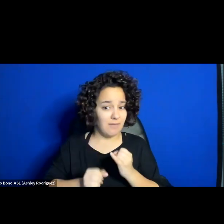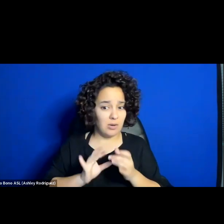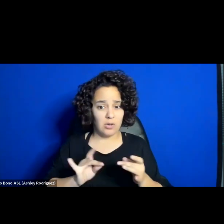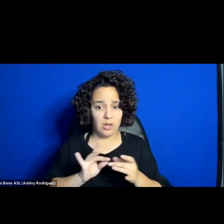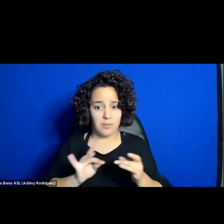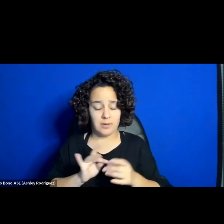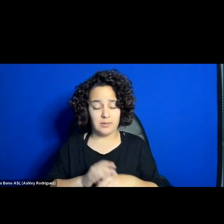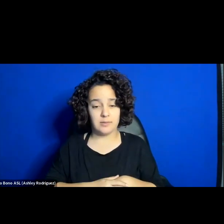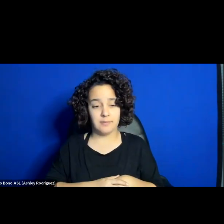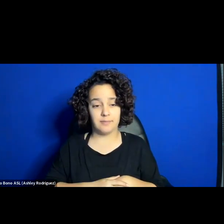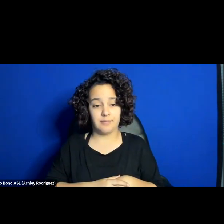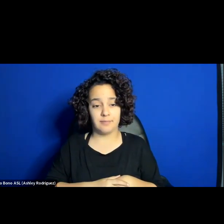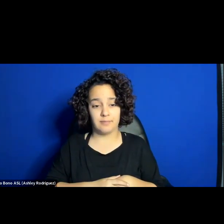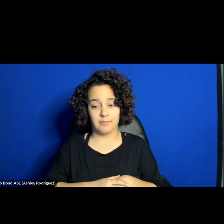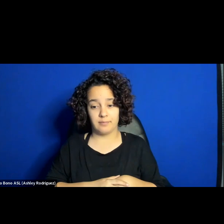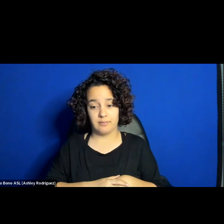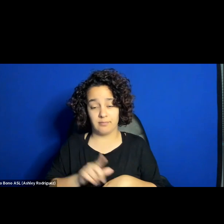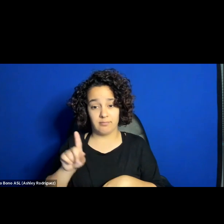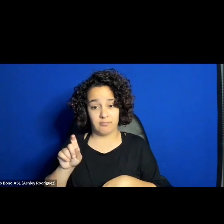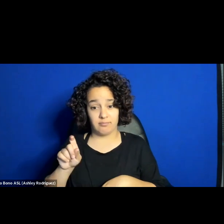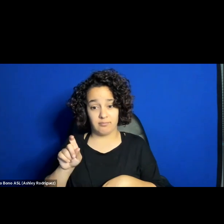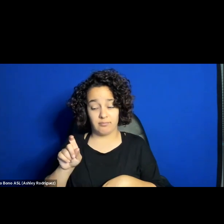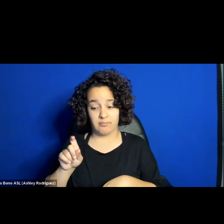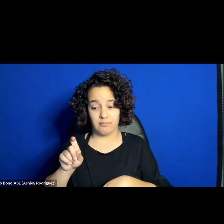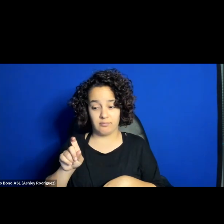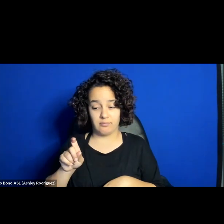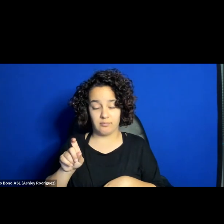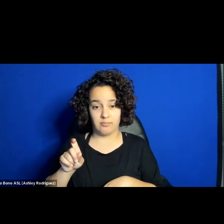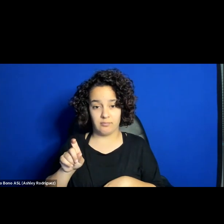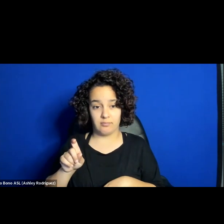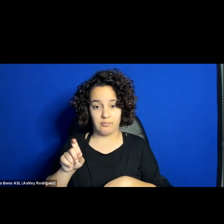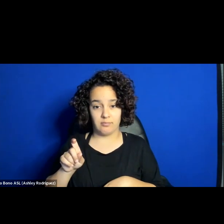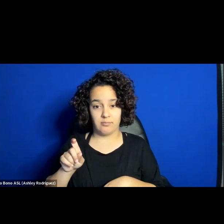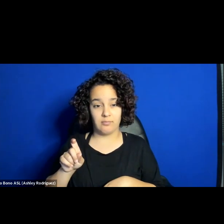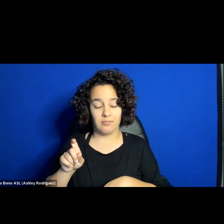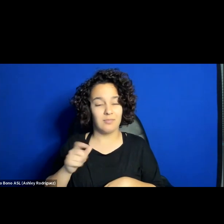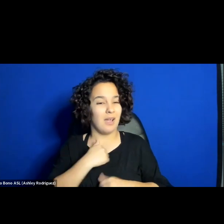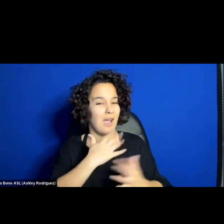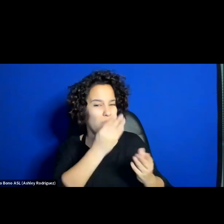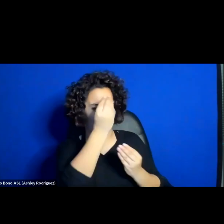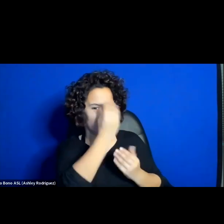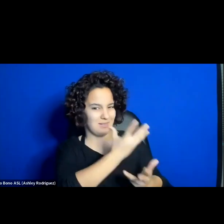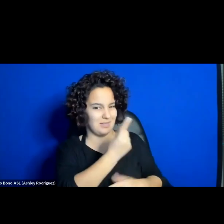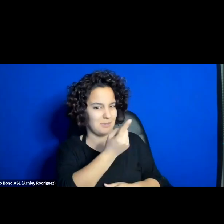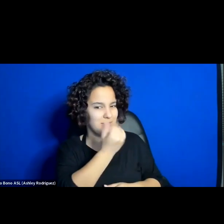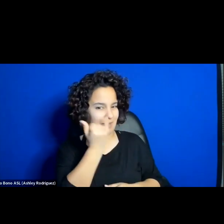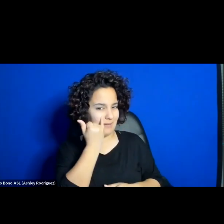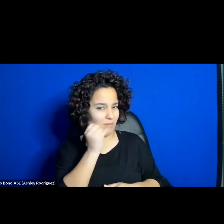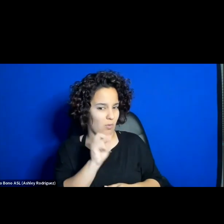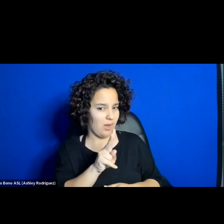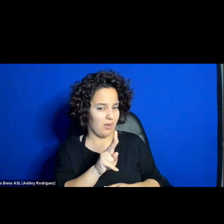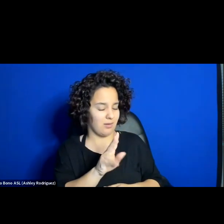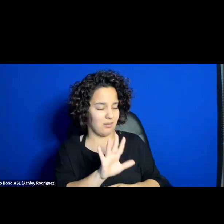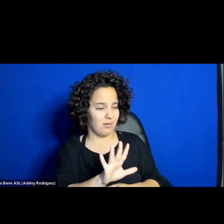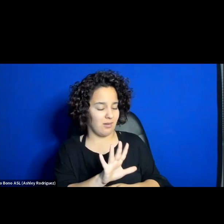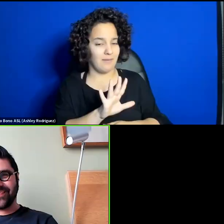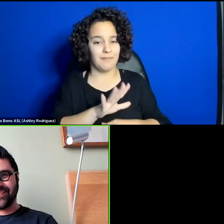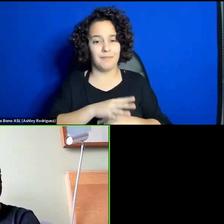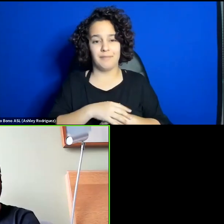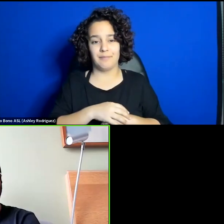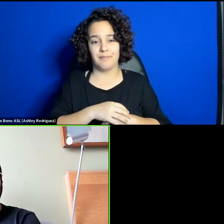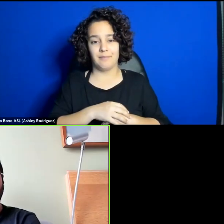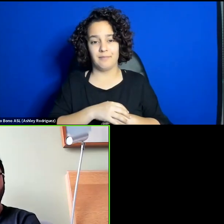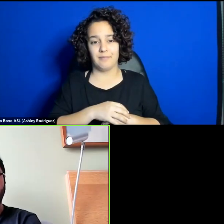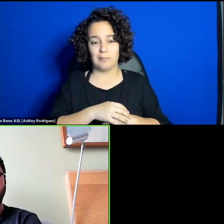Azad- I just want to quickly say a thing, if that's okay, is that the